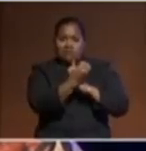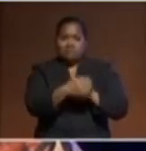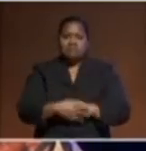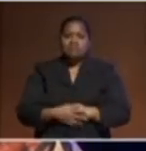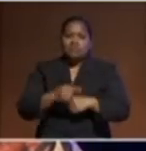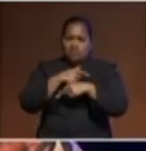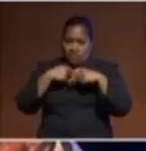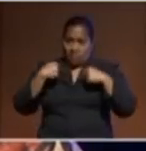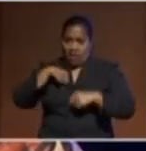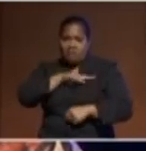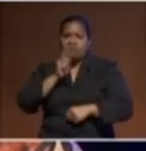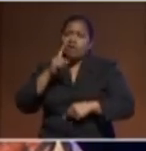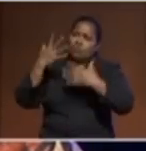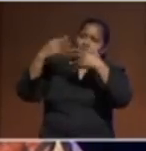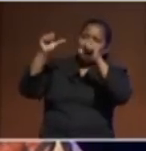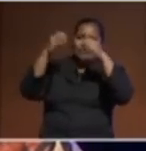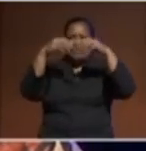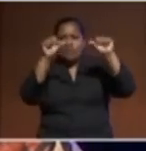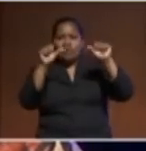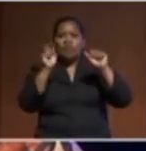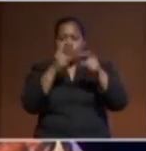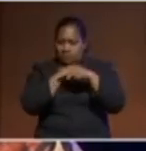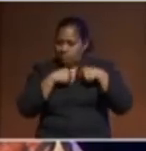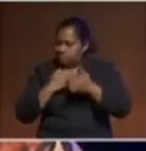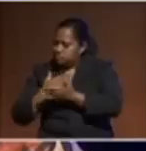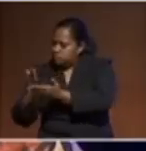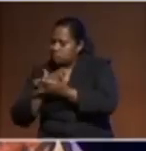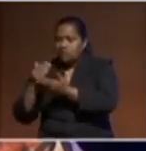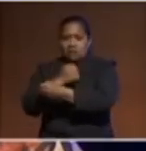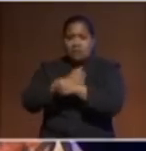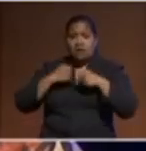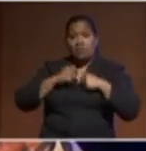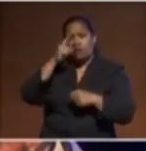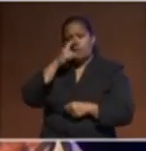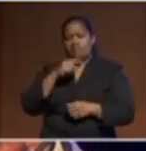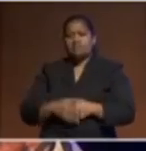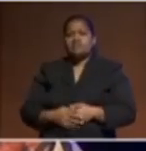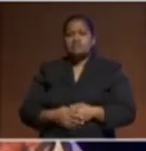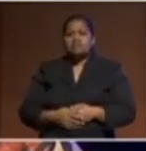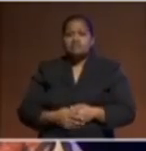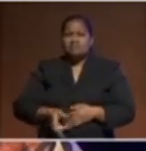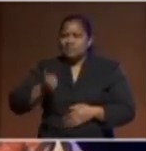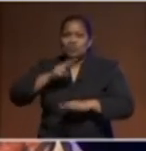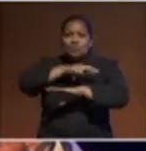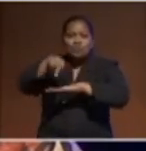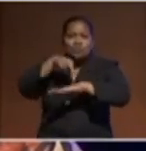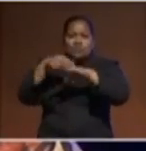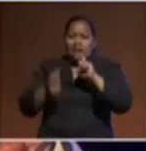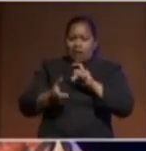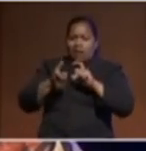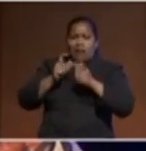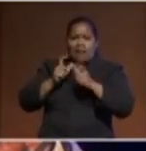share for our people. Adding another layer of complexity to the regional climate, we find ourselves